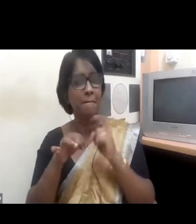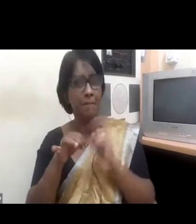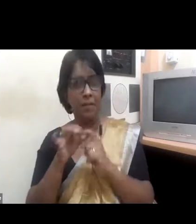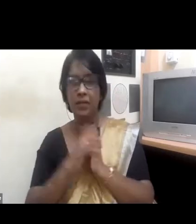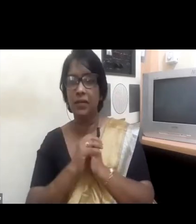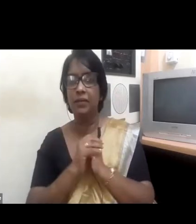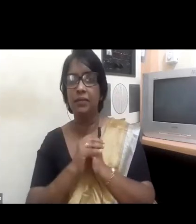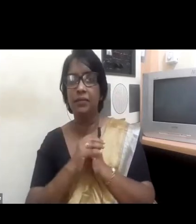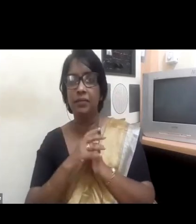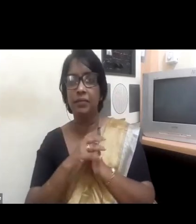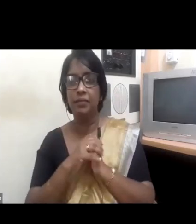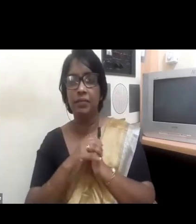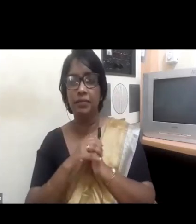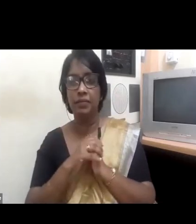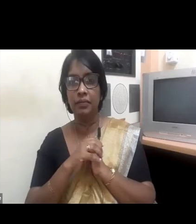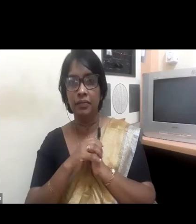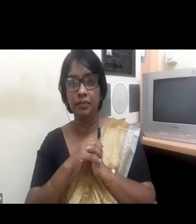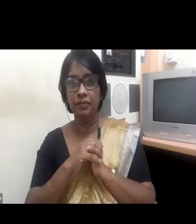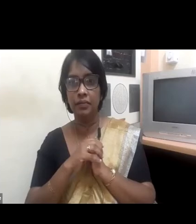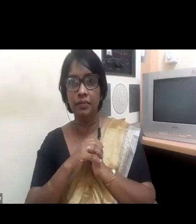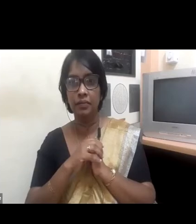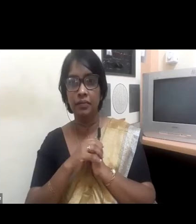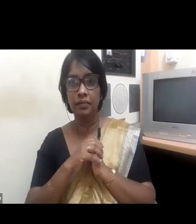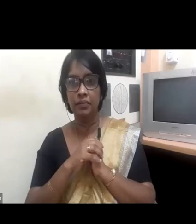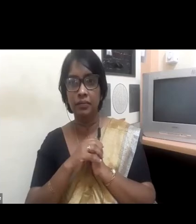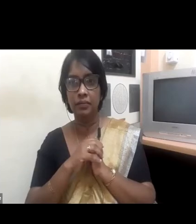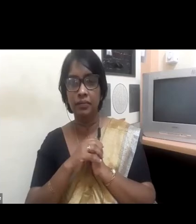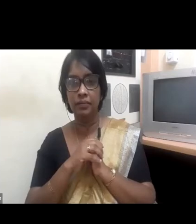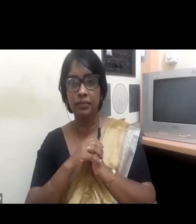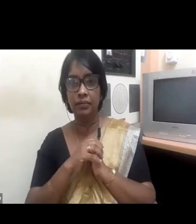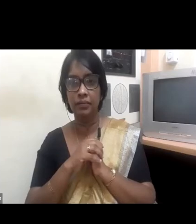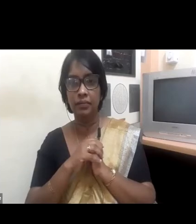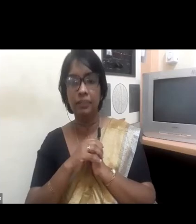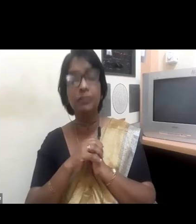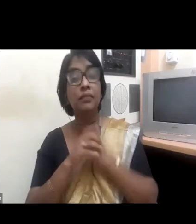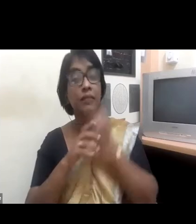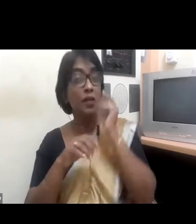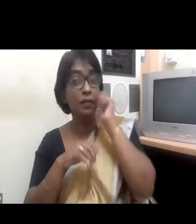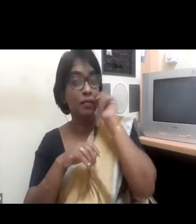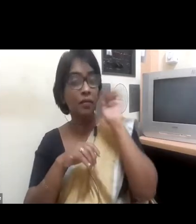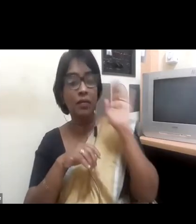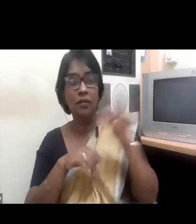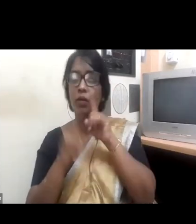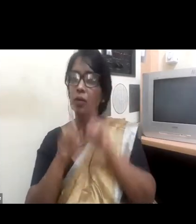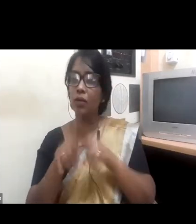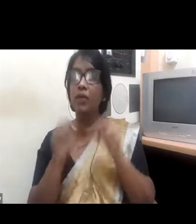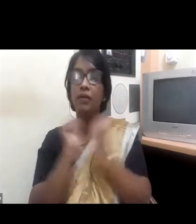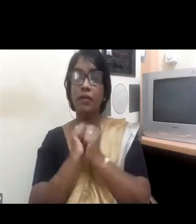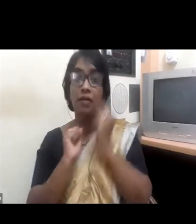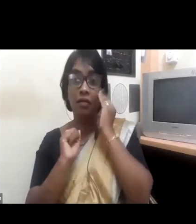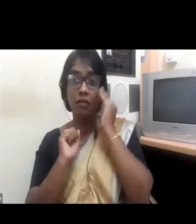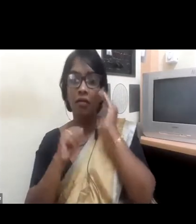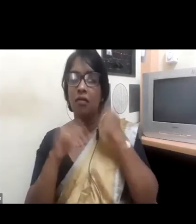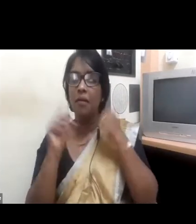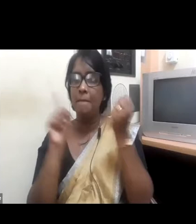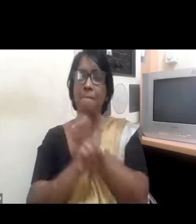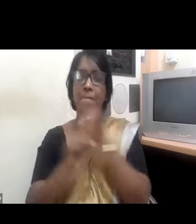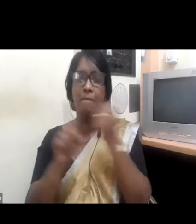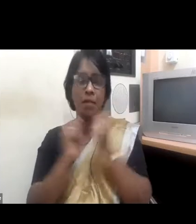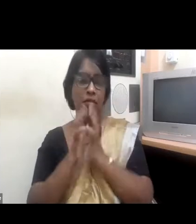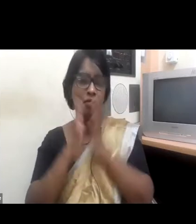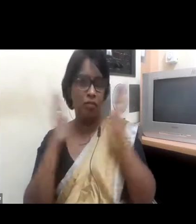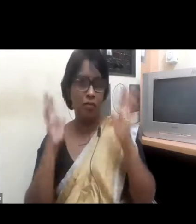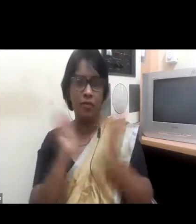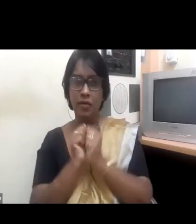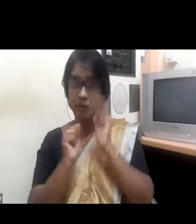it has affected women much more strongly than men. And we note that, you know, throughout